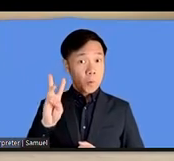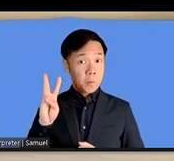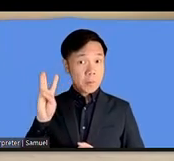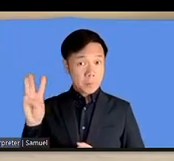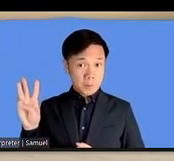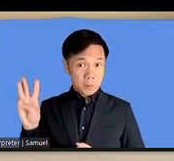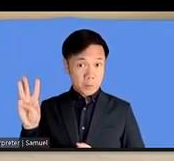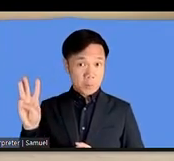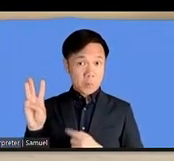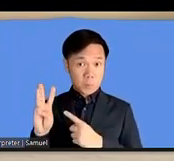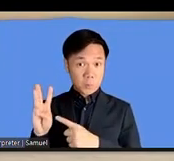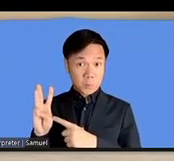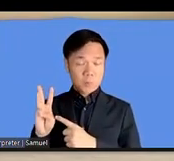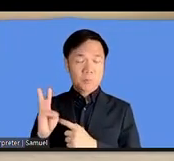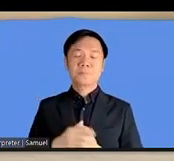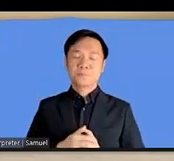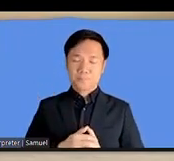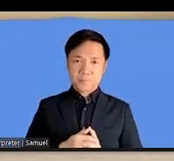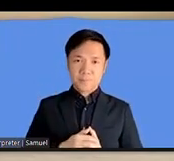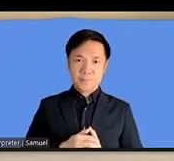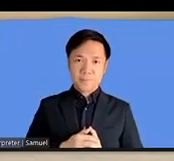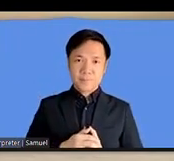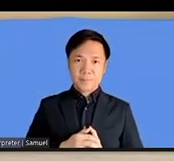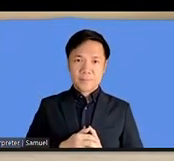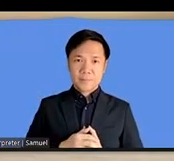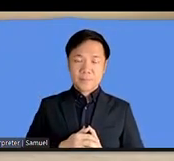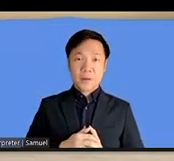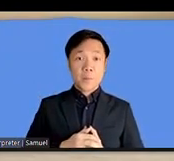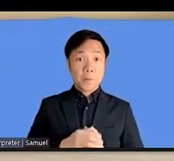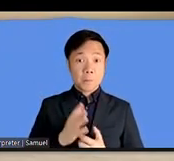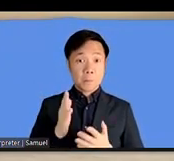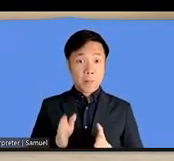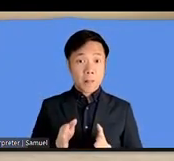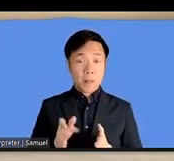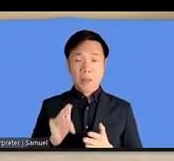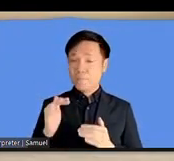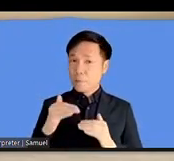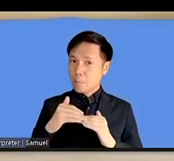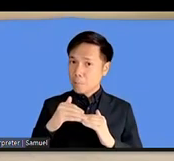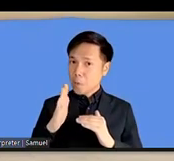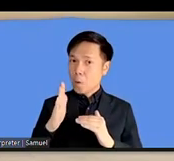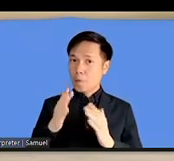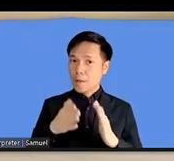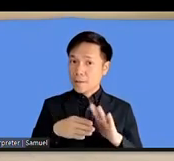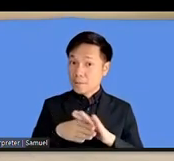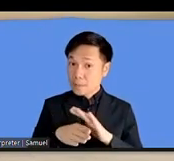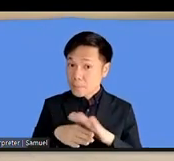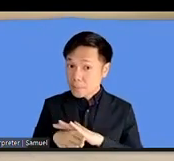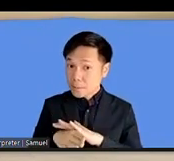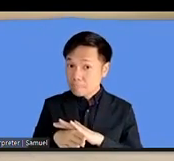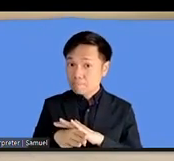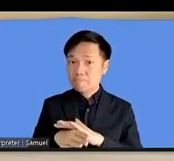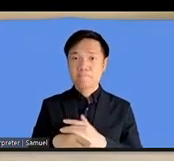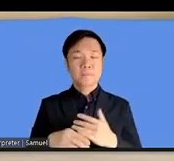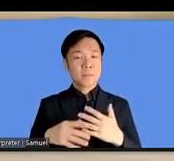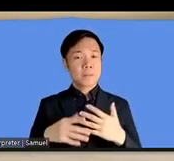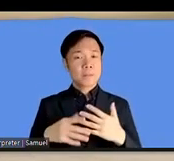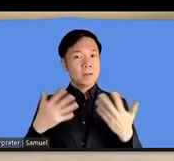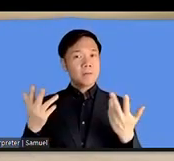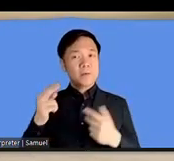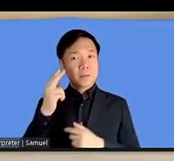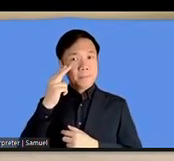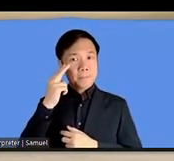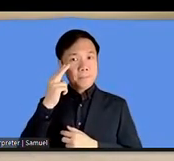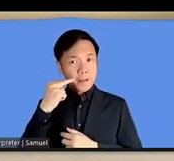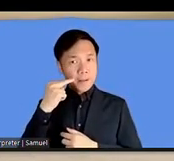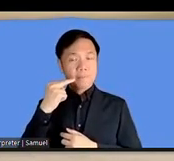website in order to ensure the equal access of persons with disabilities especially for the visual impairment deaf hard of